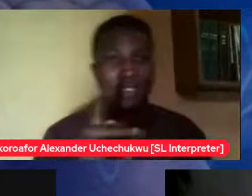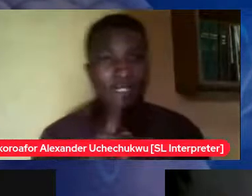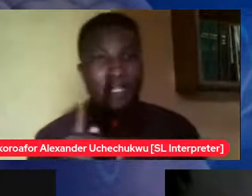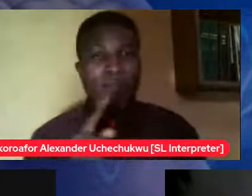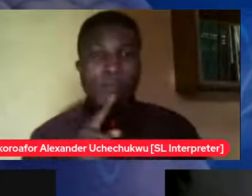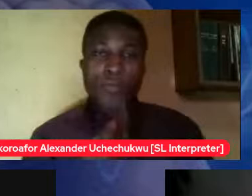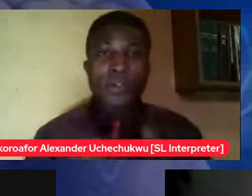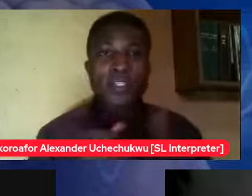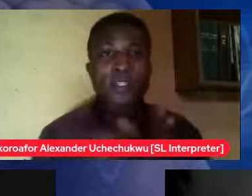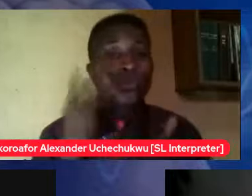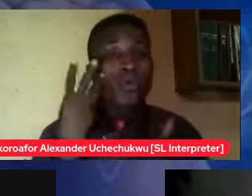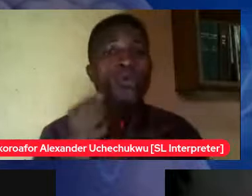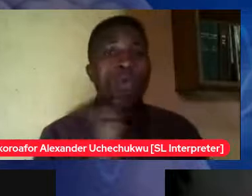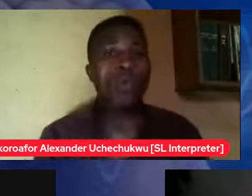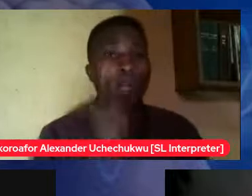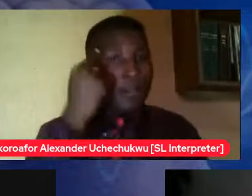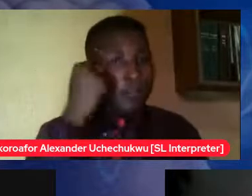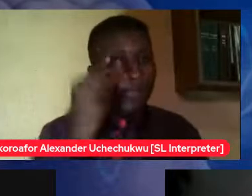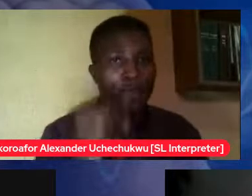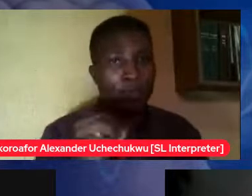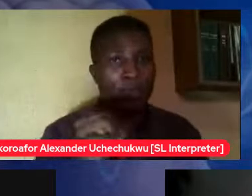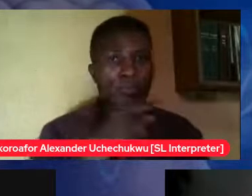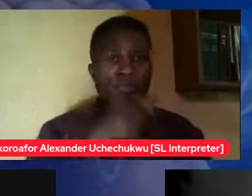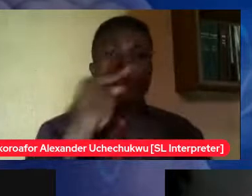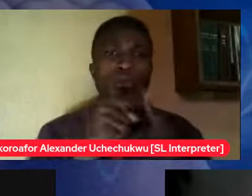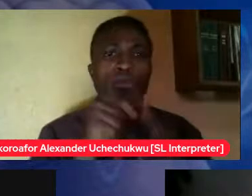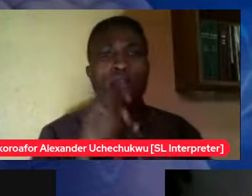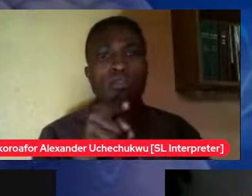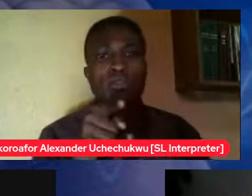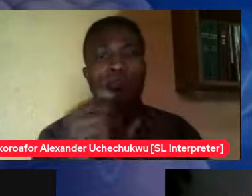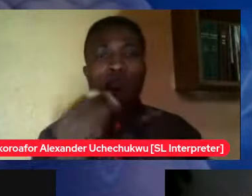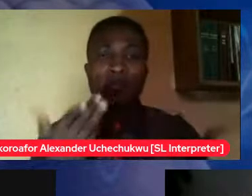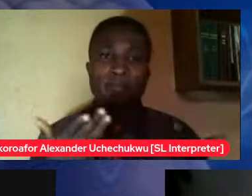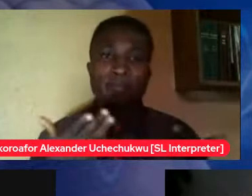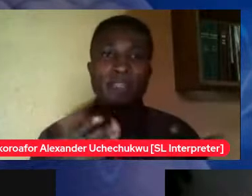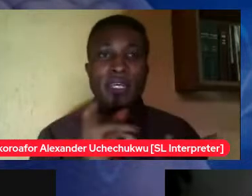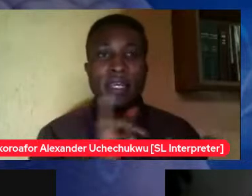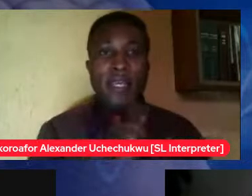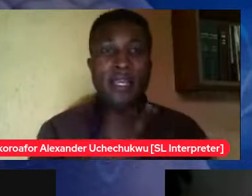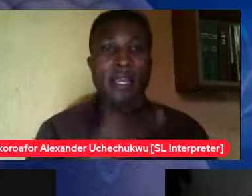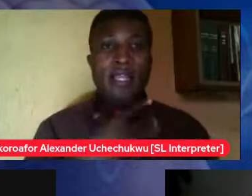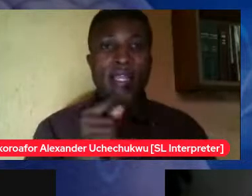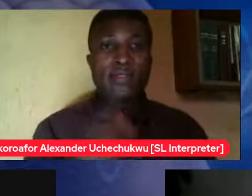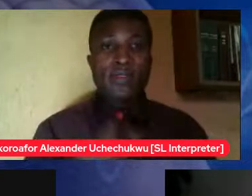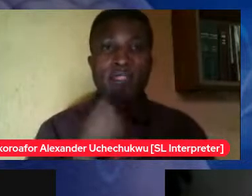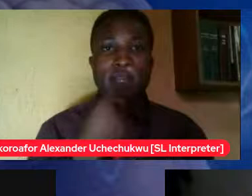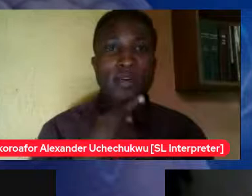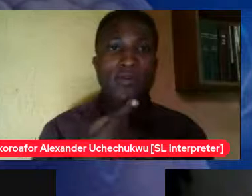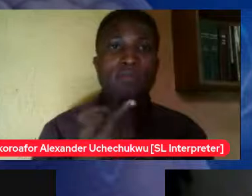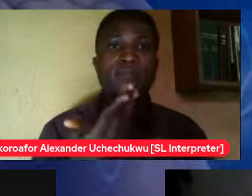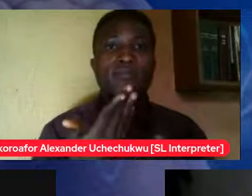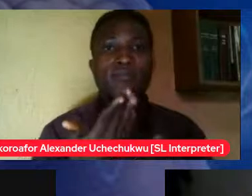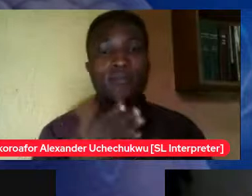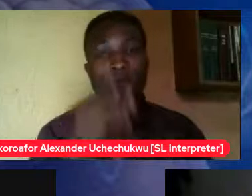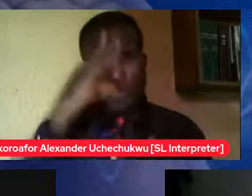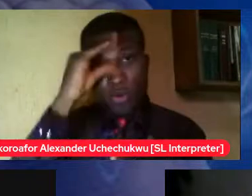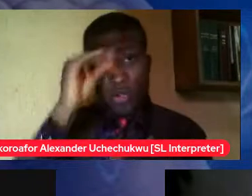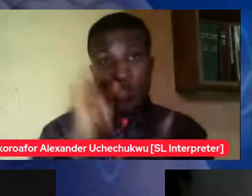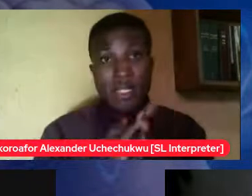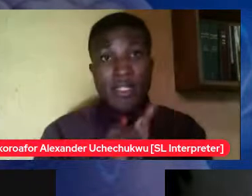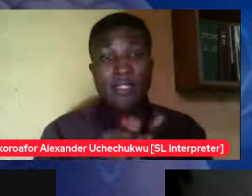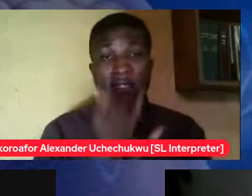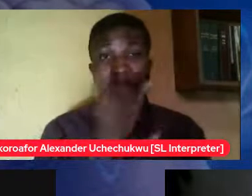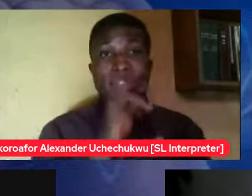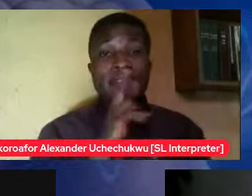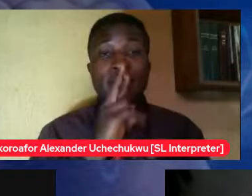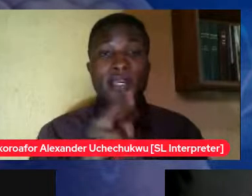when you for I like to tell teenage boys there are different ways you can control you can just quickly stand up and have a